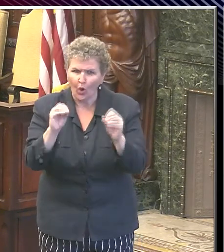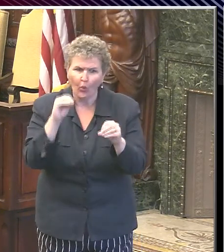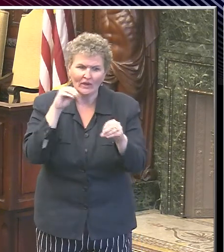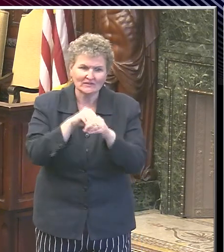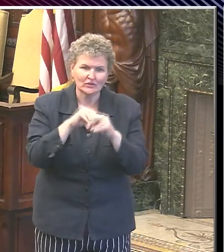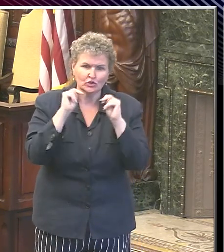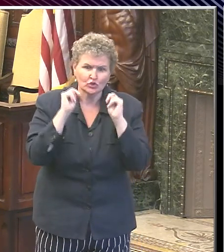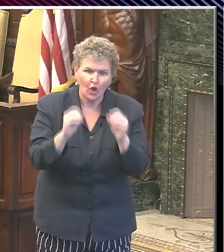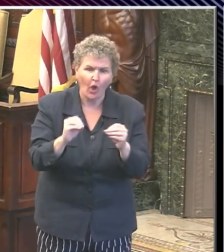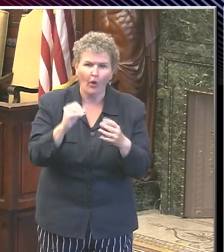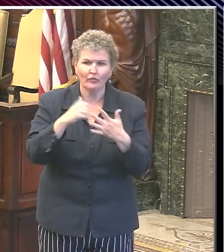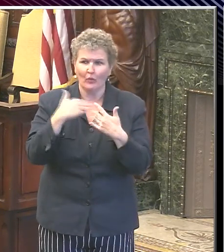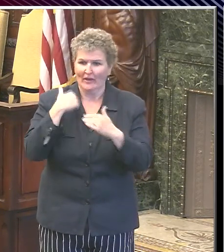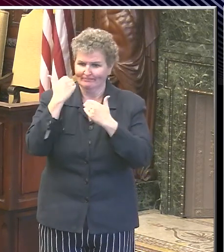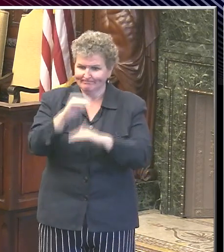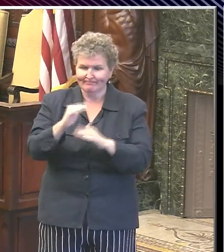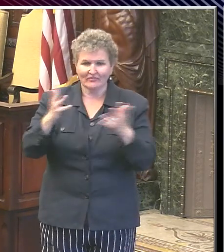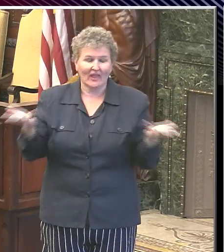for your time. Appreciate it.